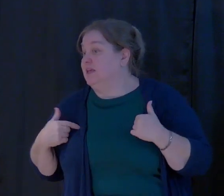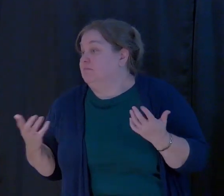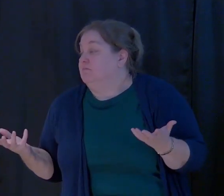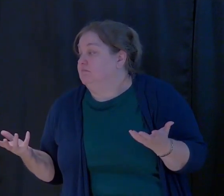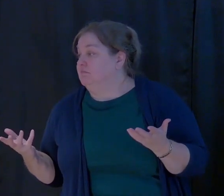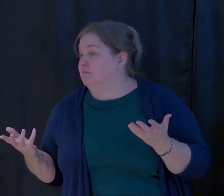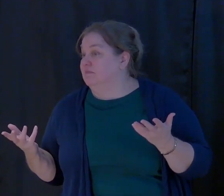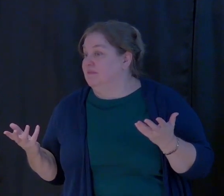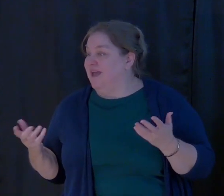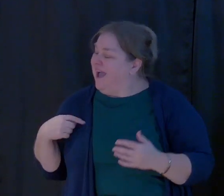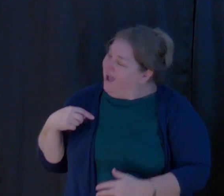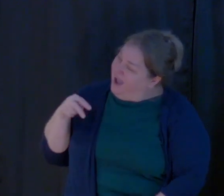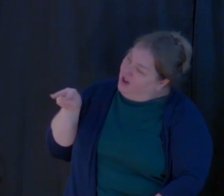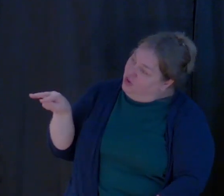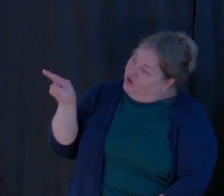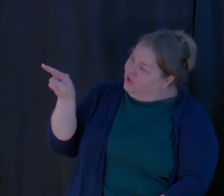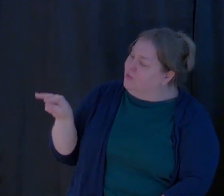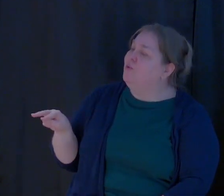And when I look at them,